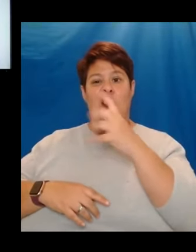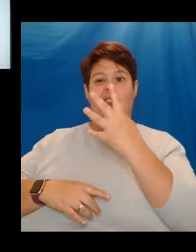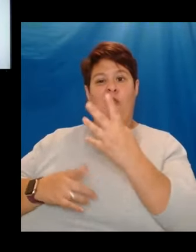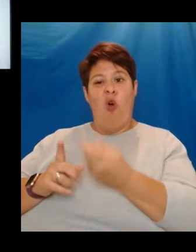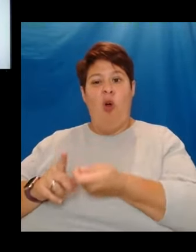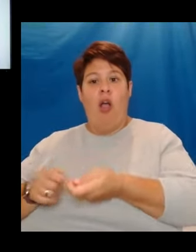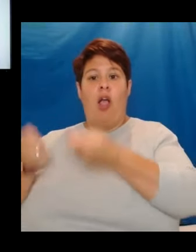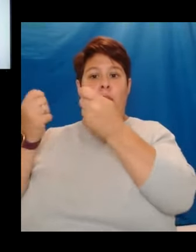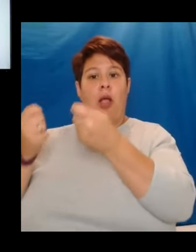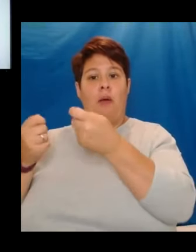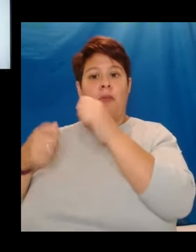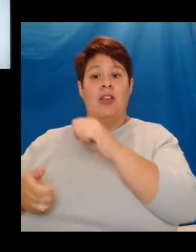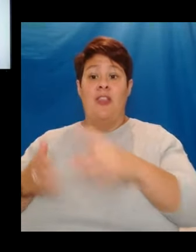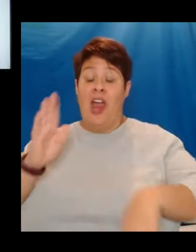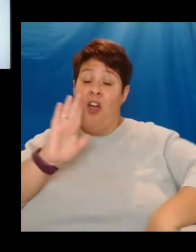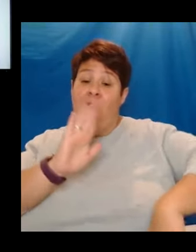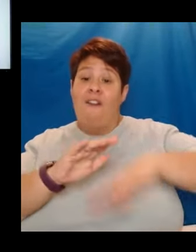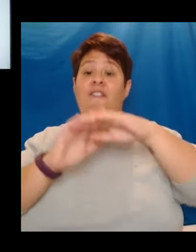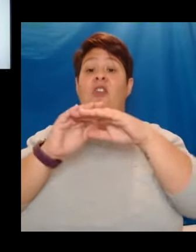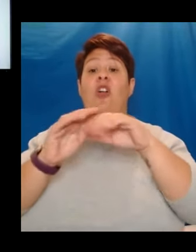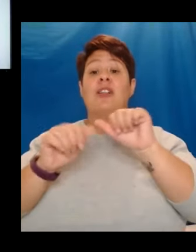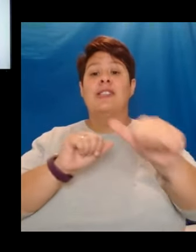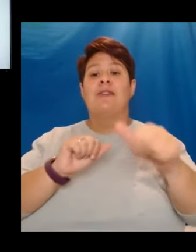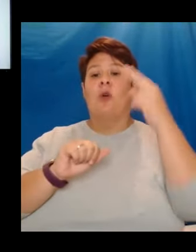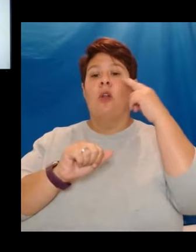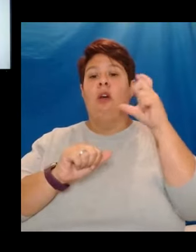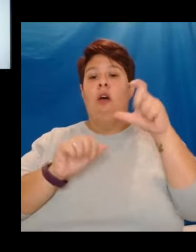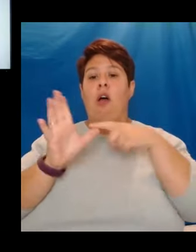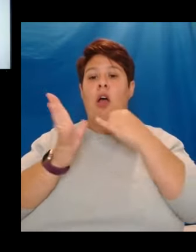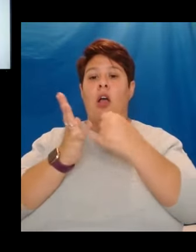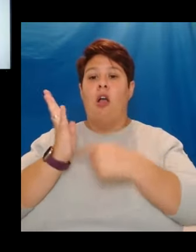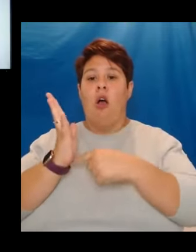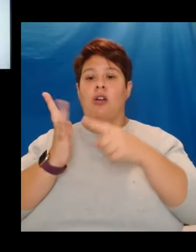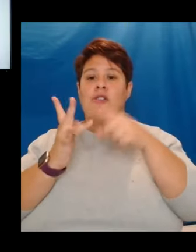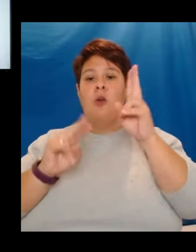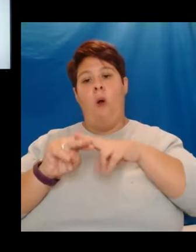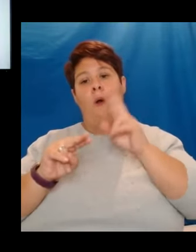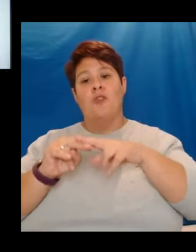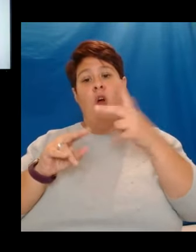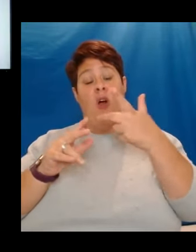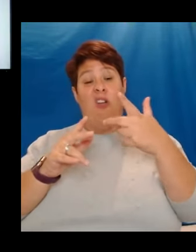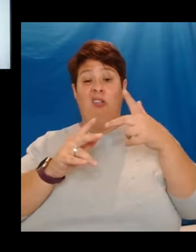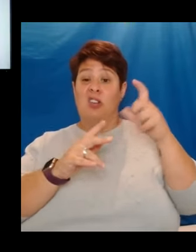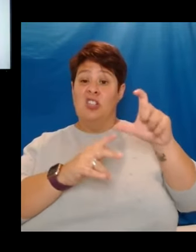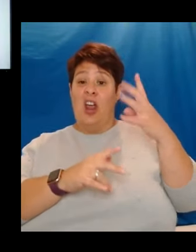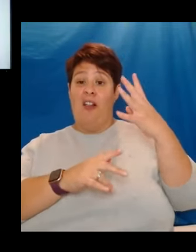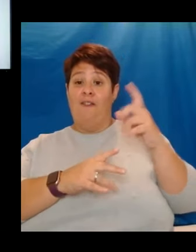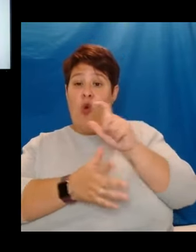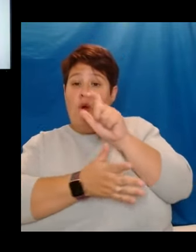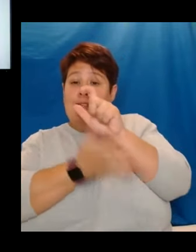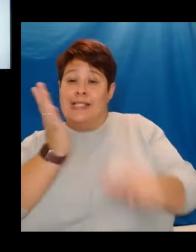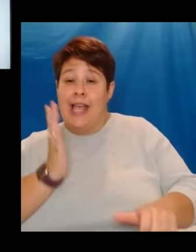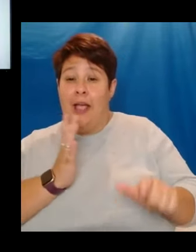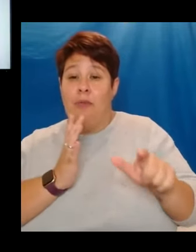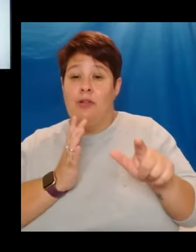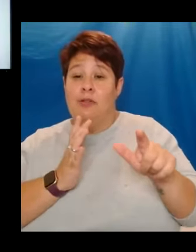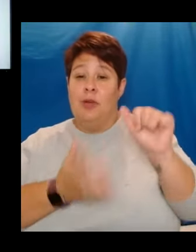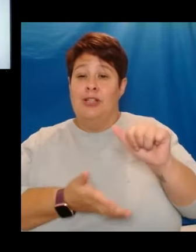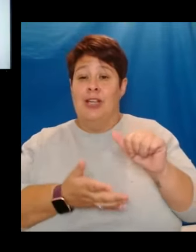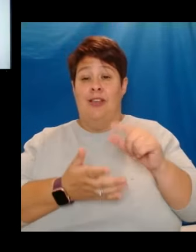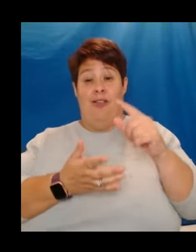Then I made a full series called Cast Offs on a specific Channel 4 disabled budget. We had to do it for £100,000 an hour, one-sixth of normal drama